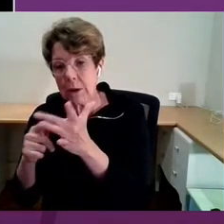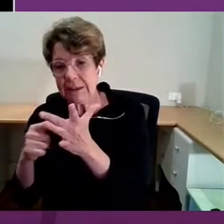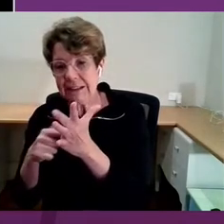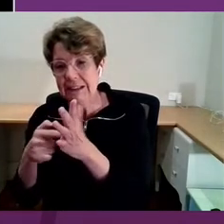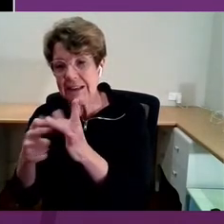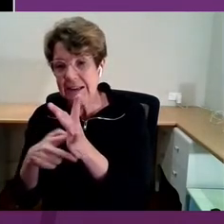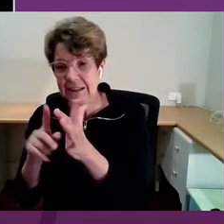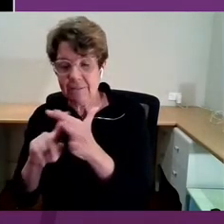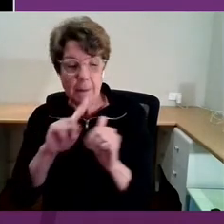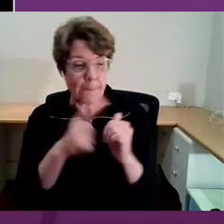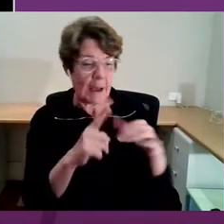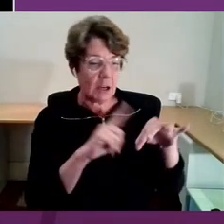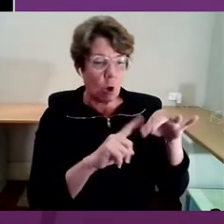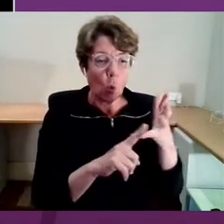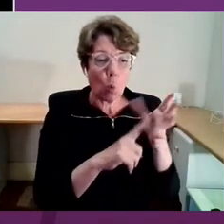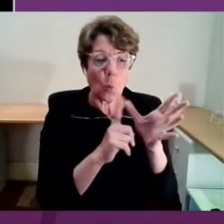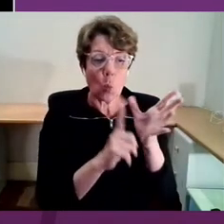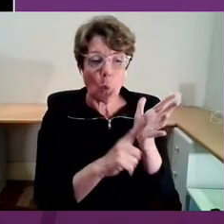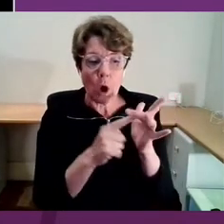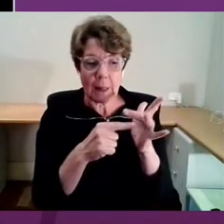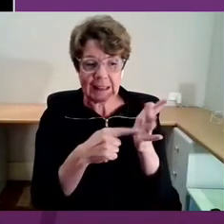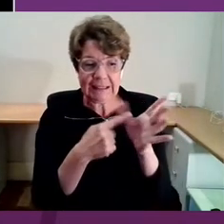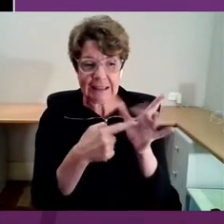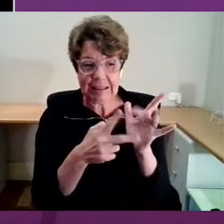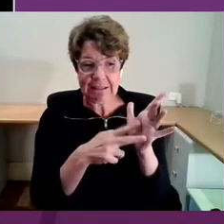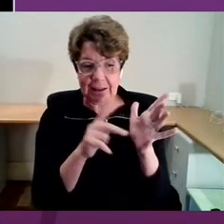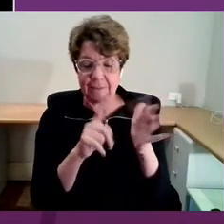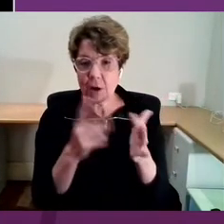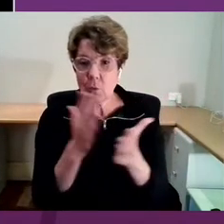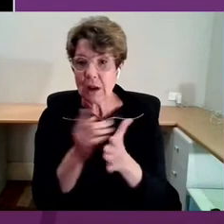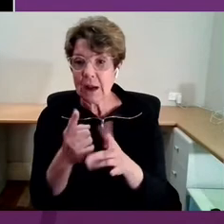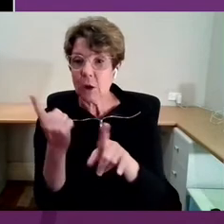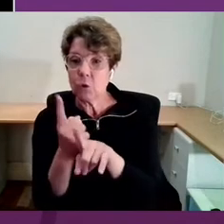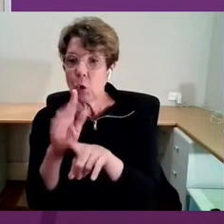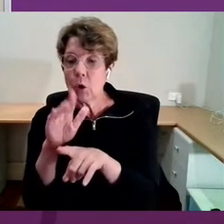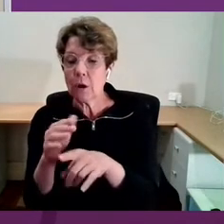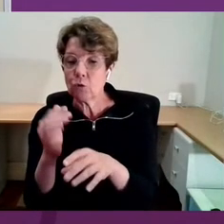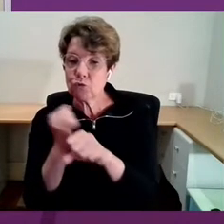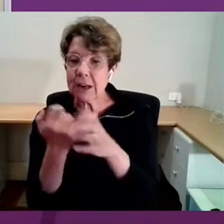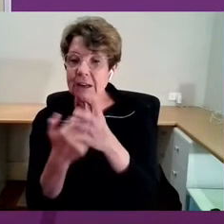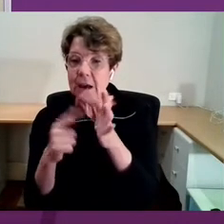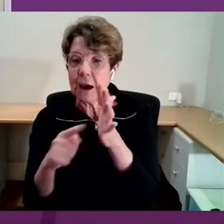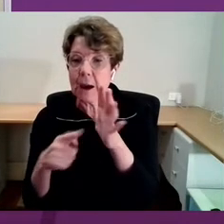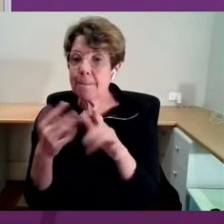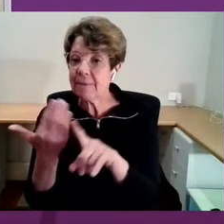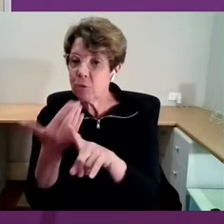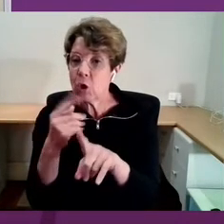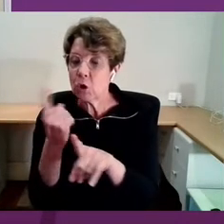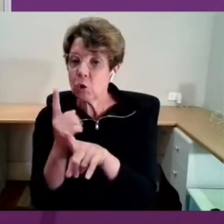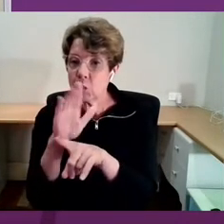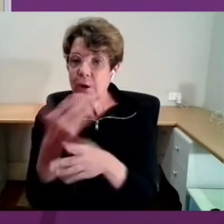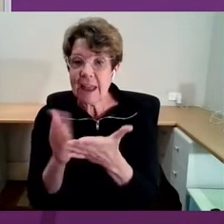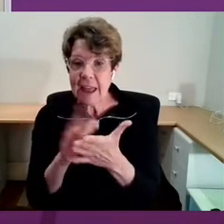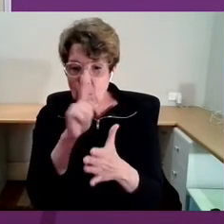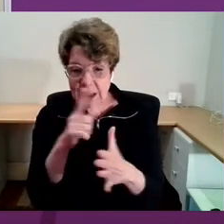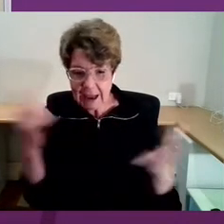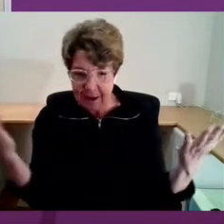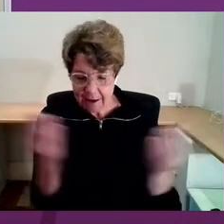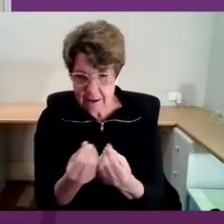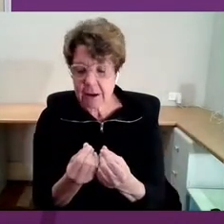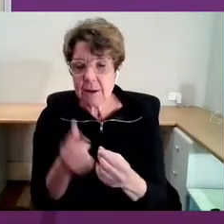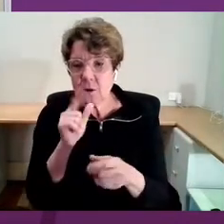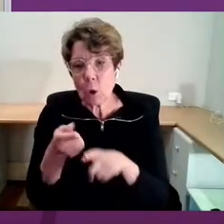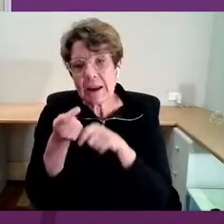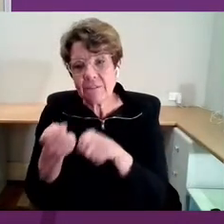people can capture and evaluate what they're doing. So it will feed into something else. I think that needs to be worked through.